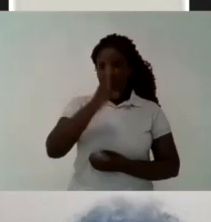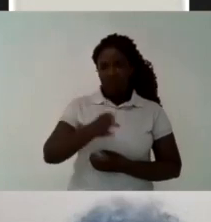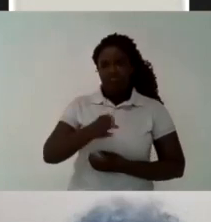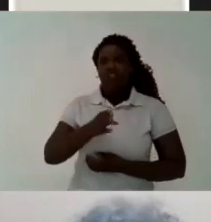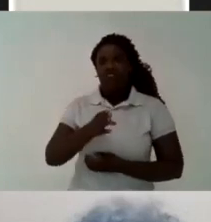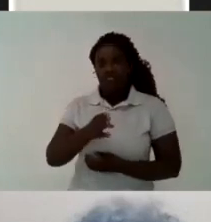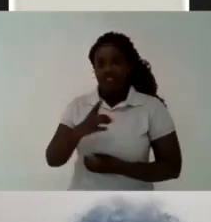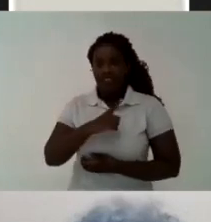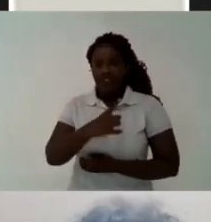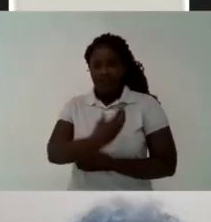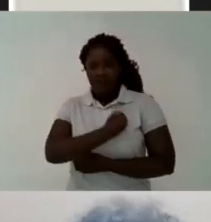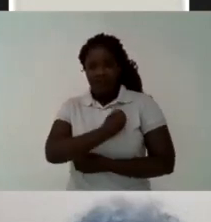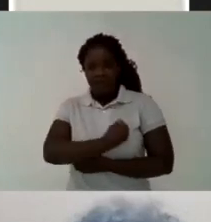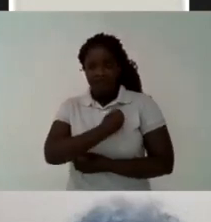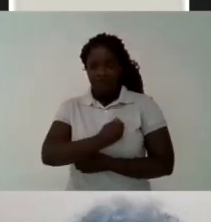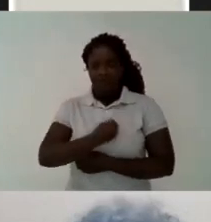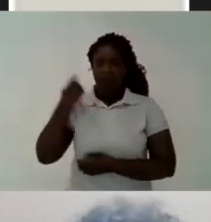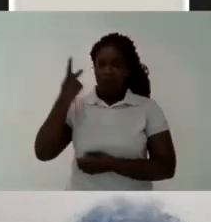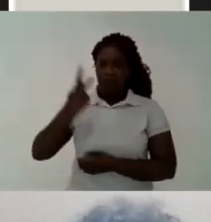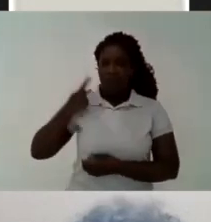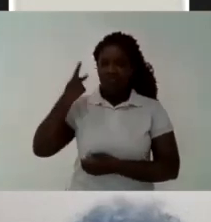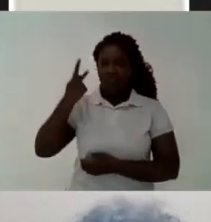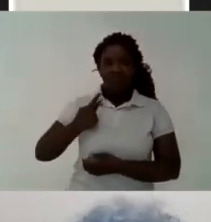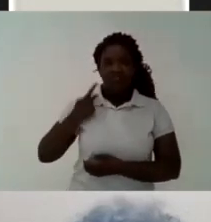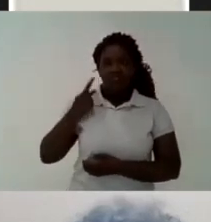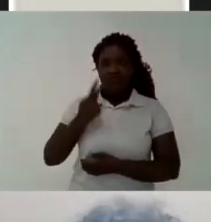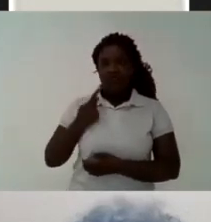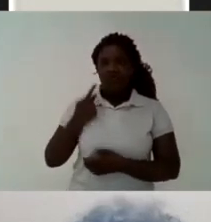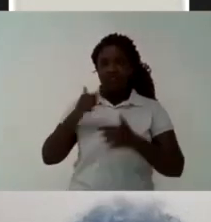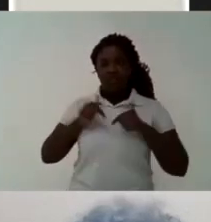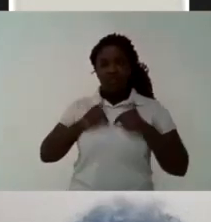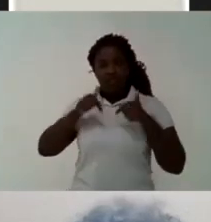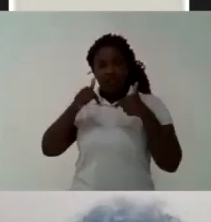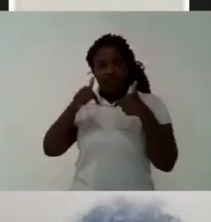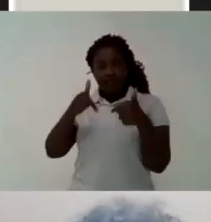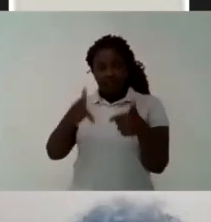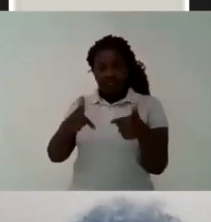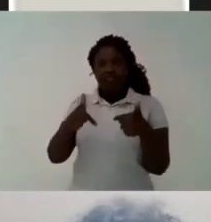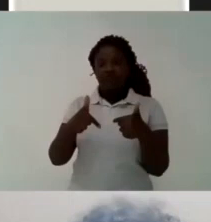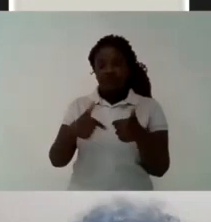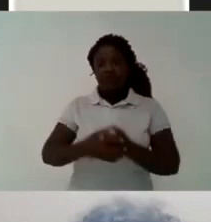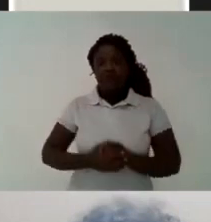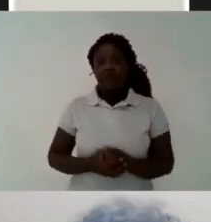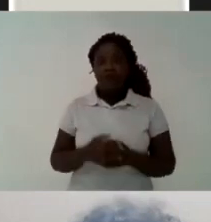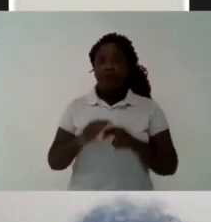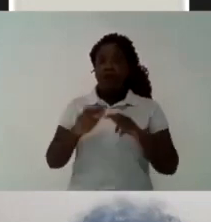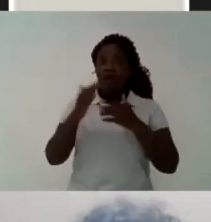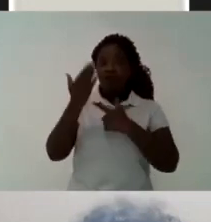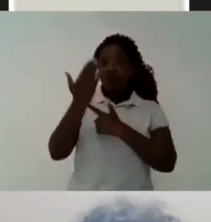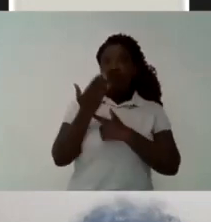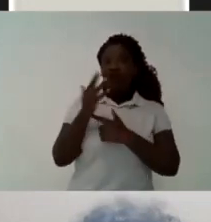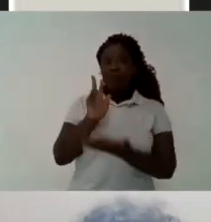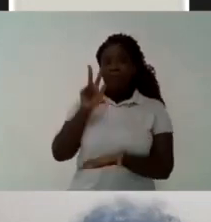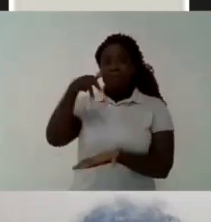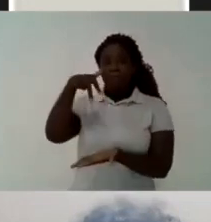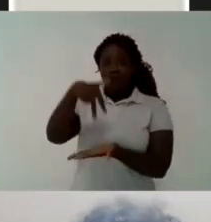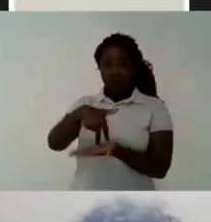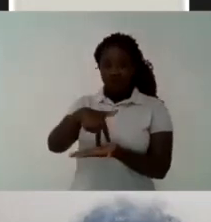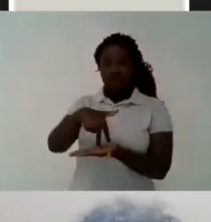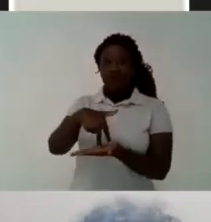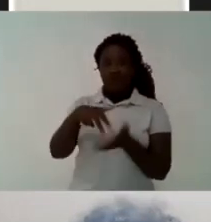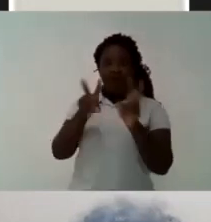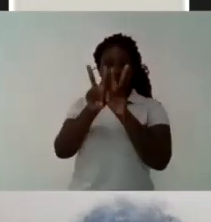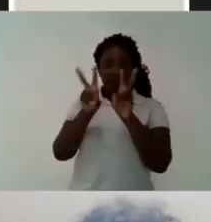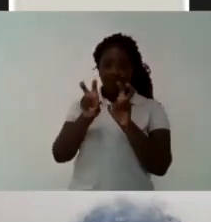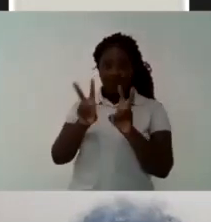aiming to save lives And nowadays, the universities are